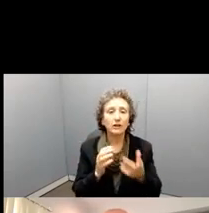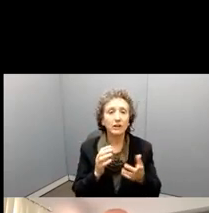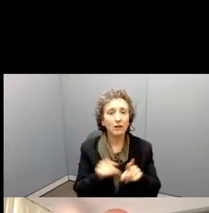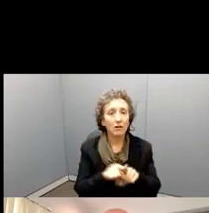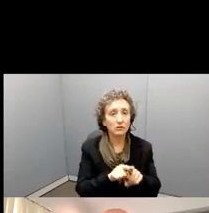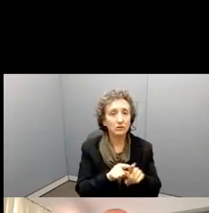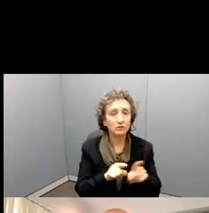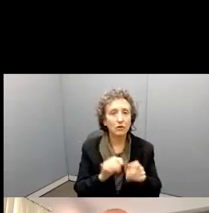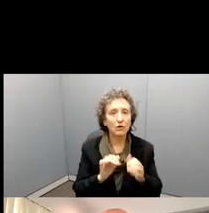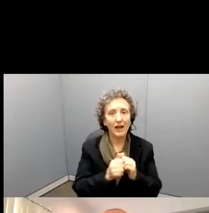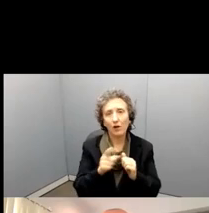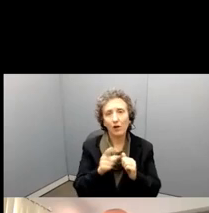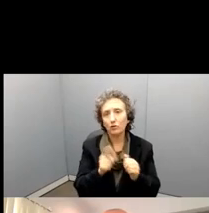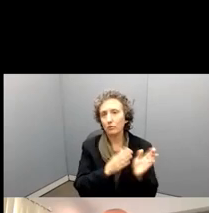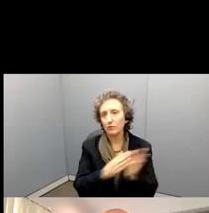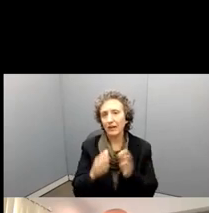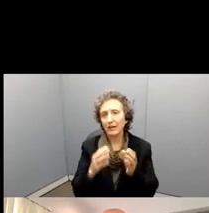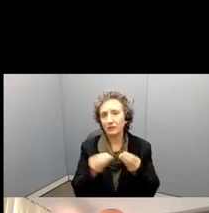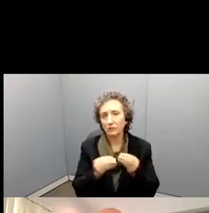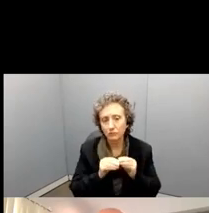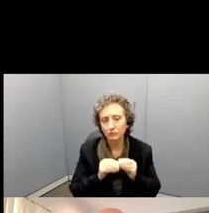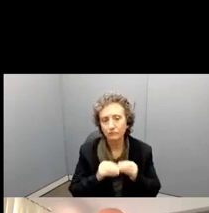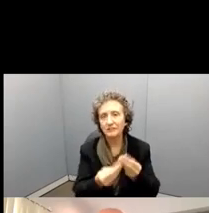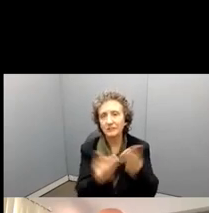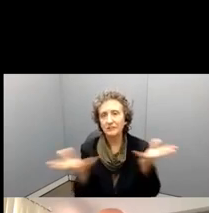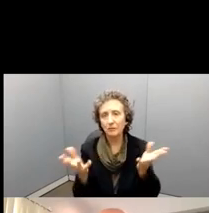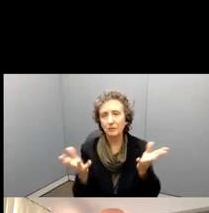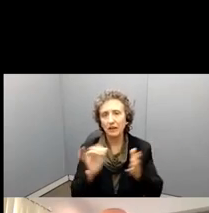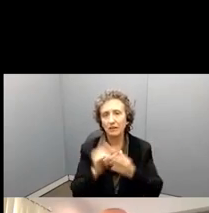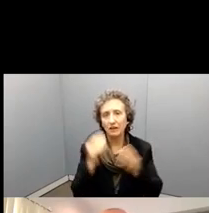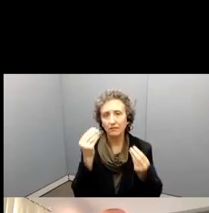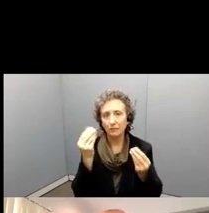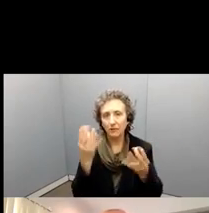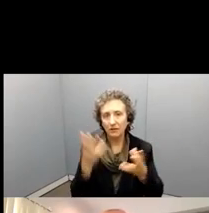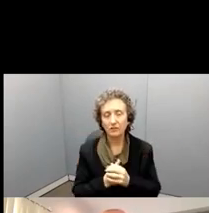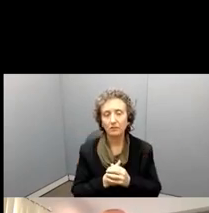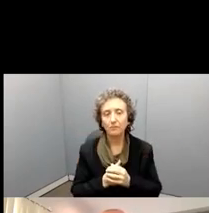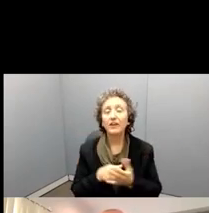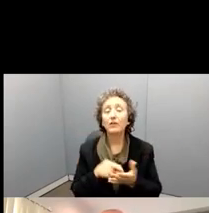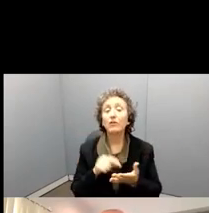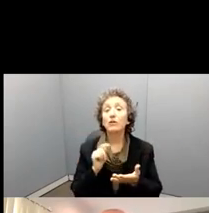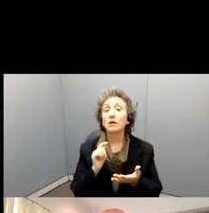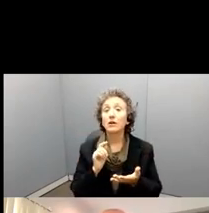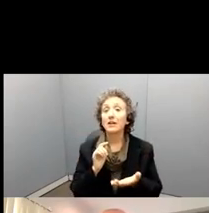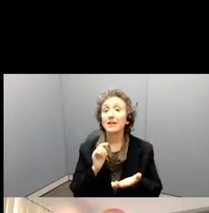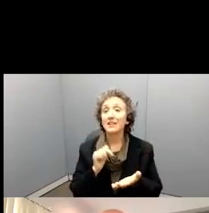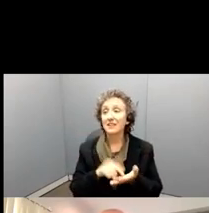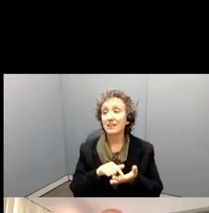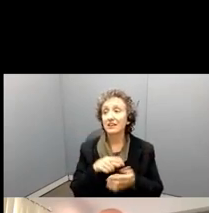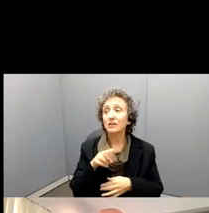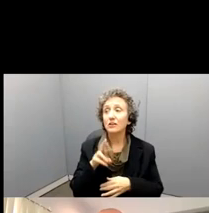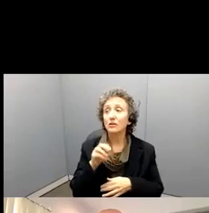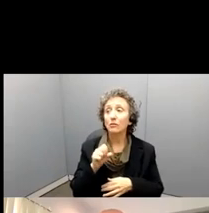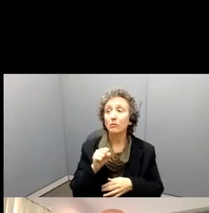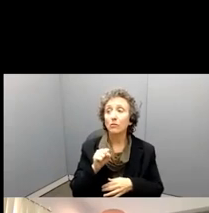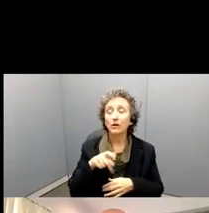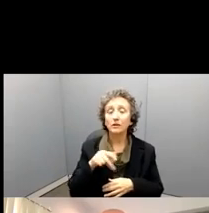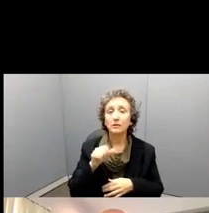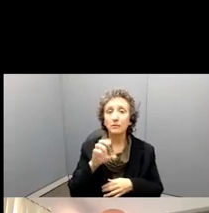disseminate information. This is a part of, so this, the prospectus is the, the heart of,